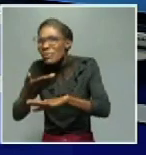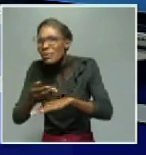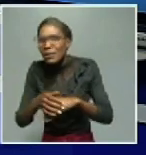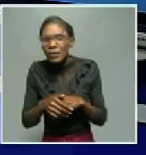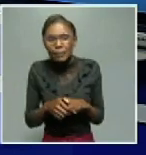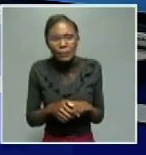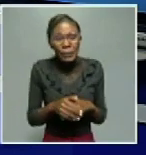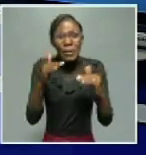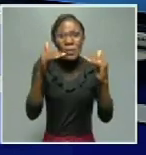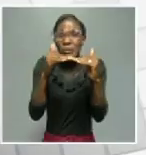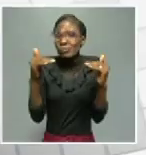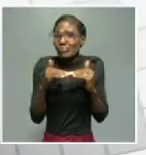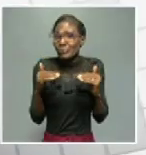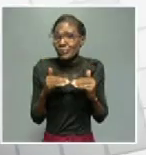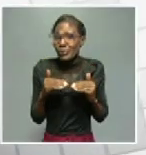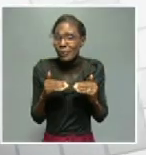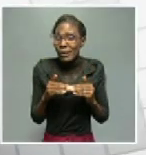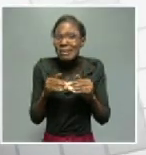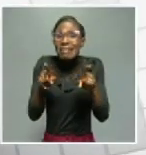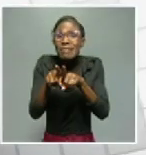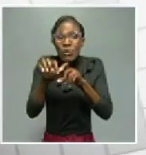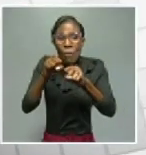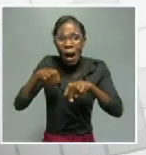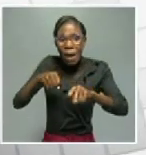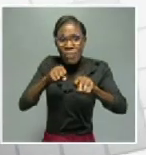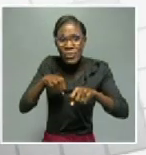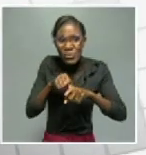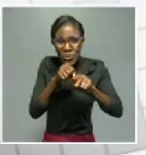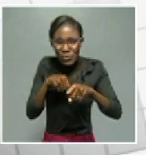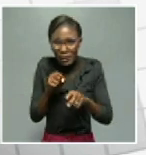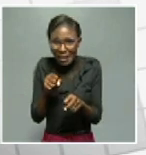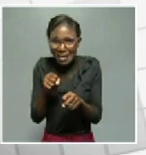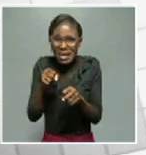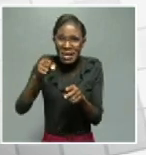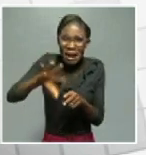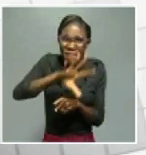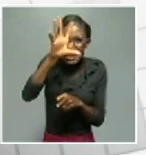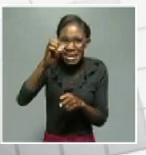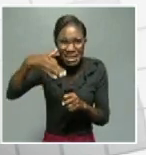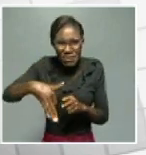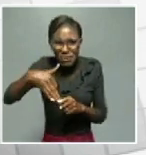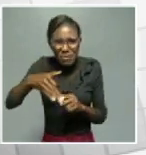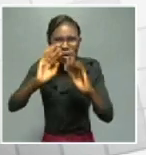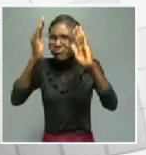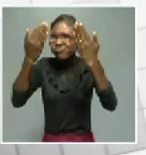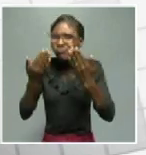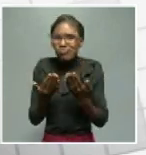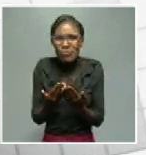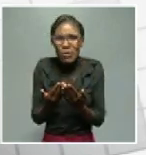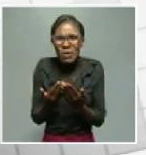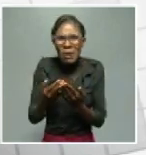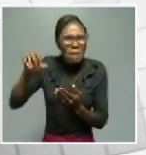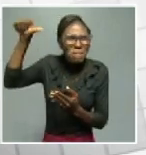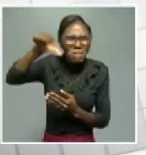Equally, also in a region like the whole of Namibia and Africa at large and globally, we have been impacted adversely